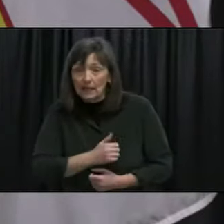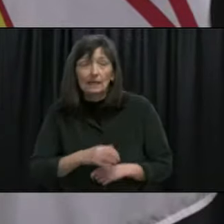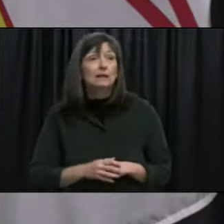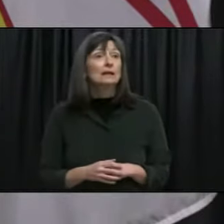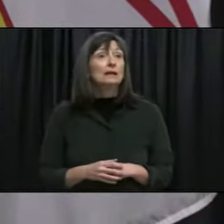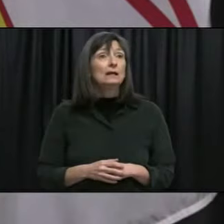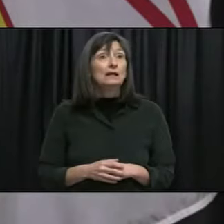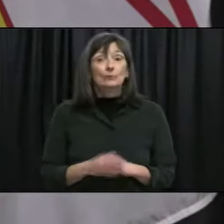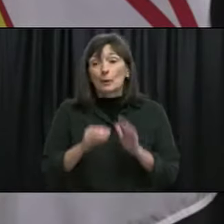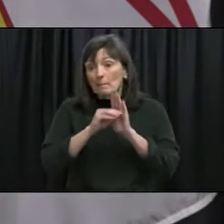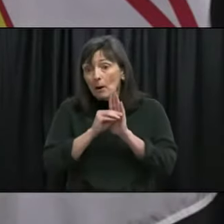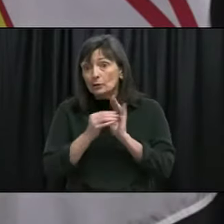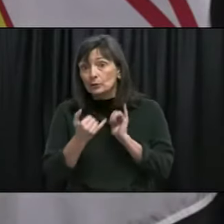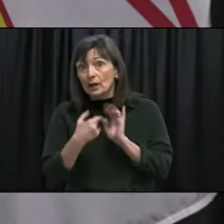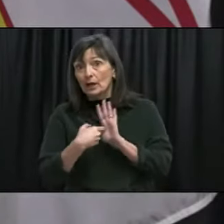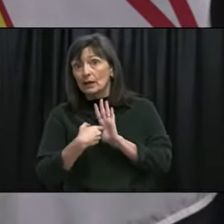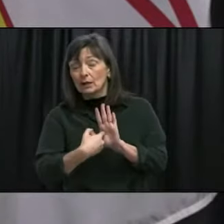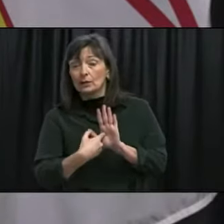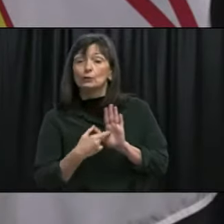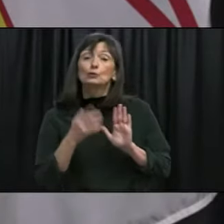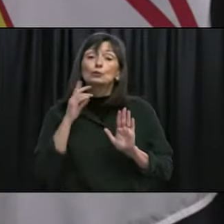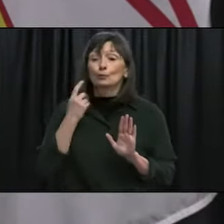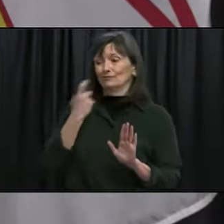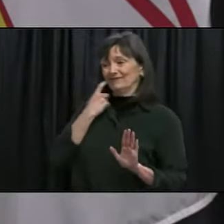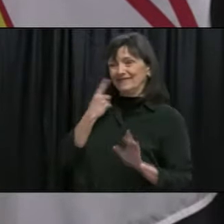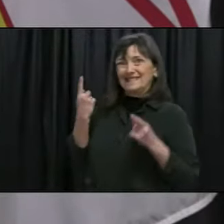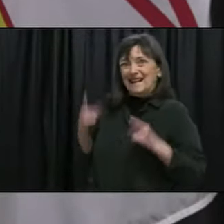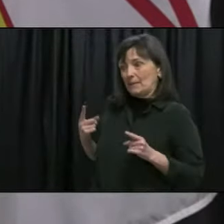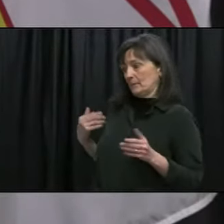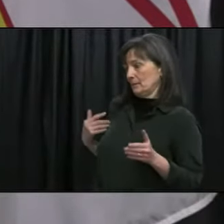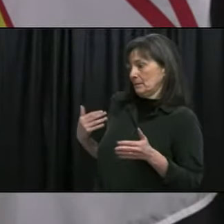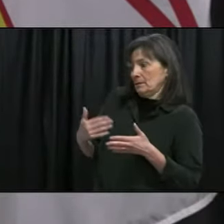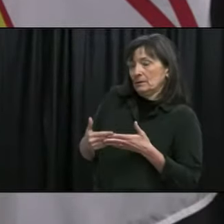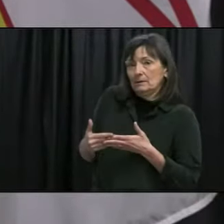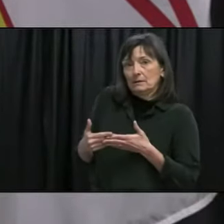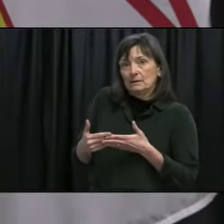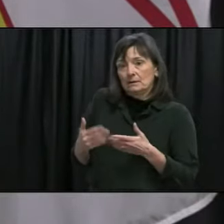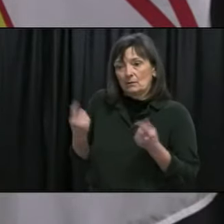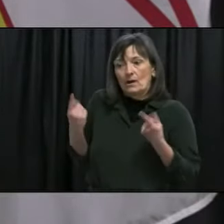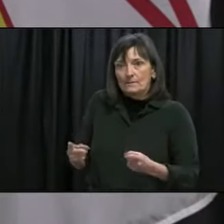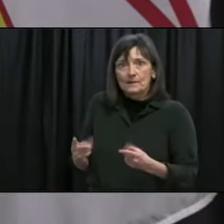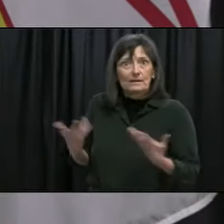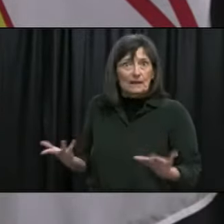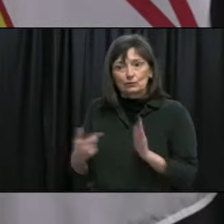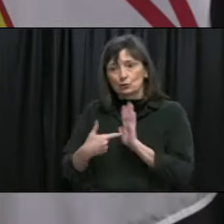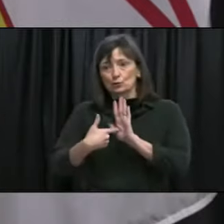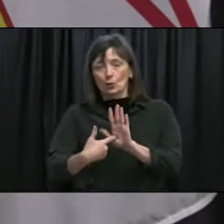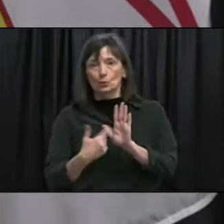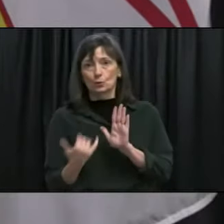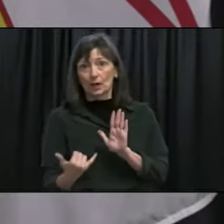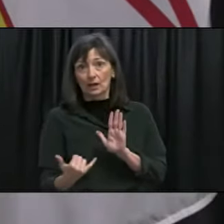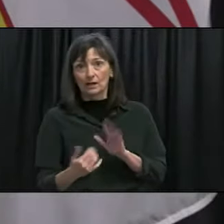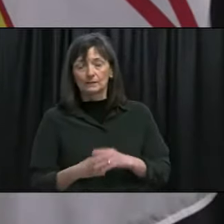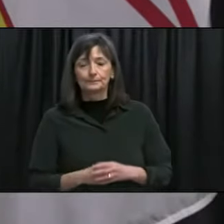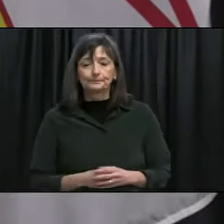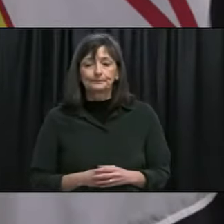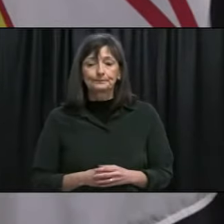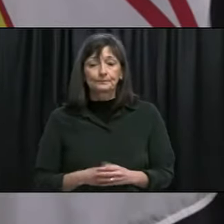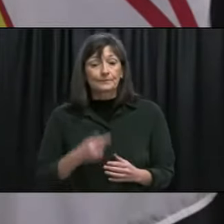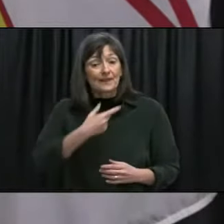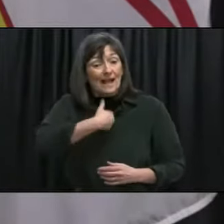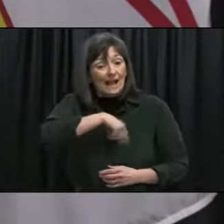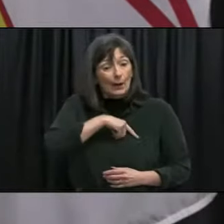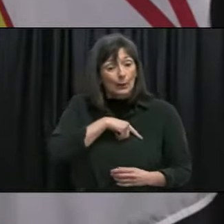we're here with the modeling today to outline what happened in the past outbreak the modeling that we